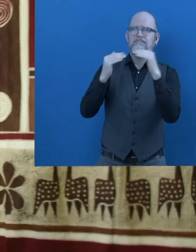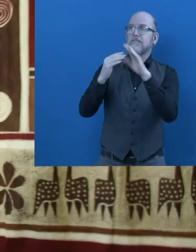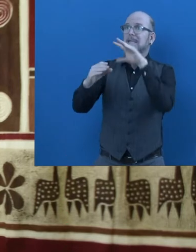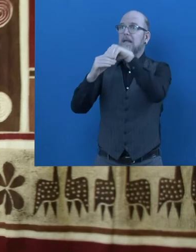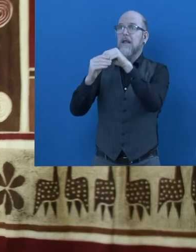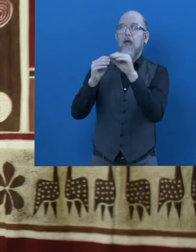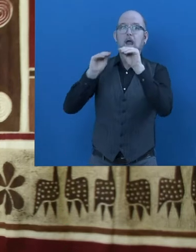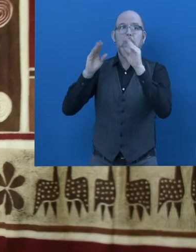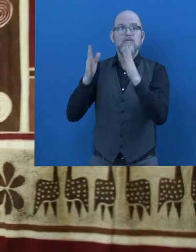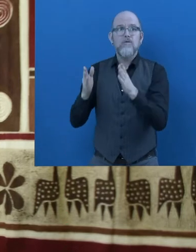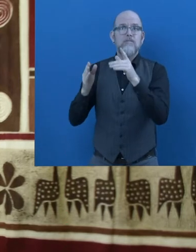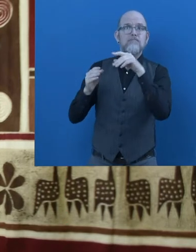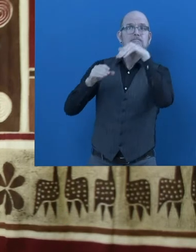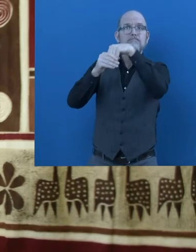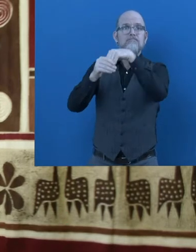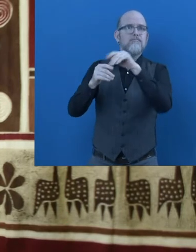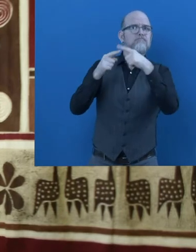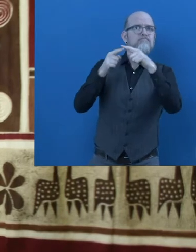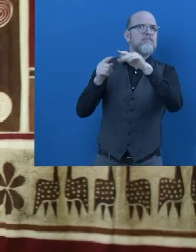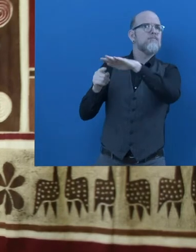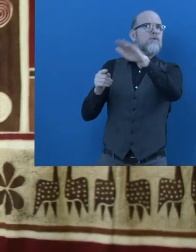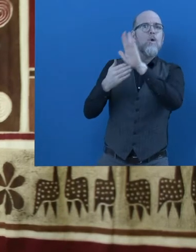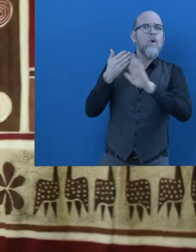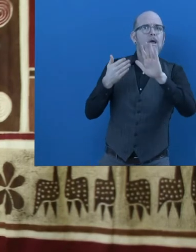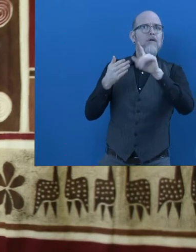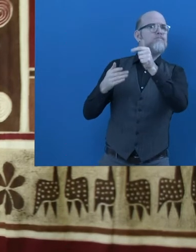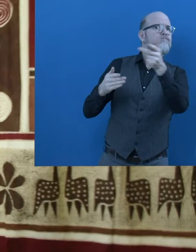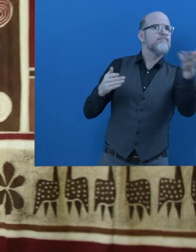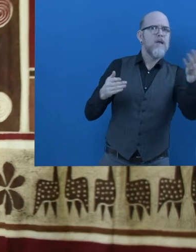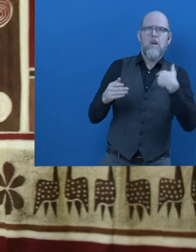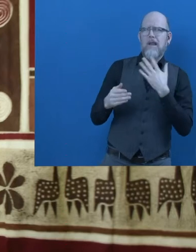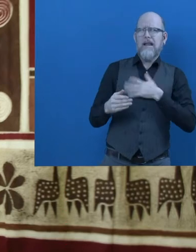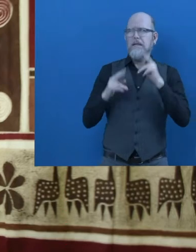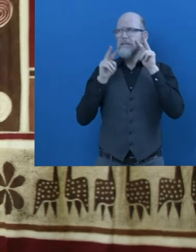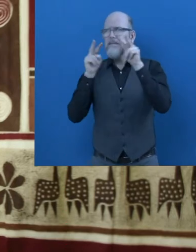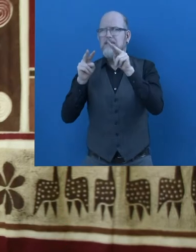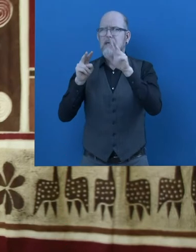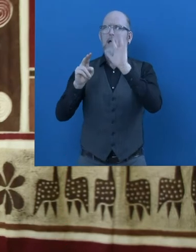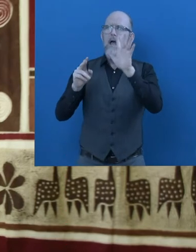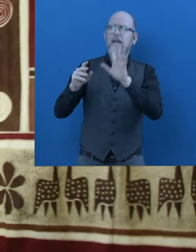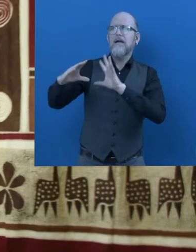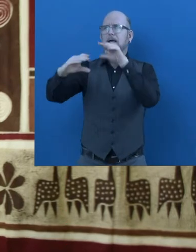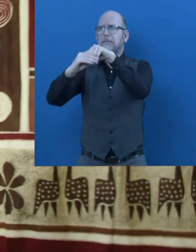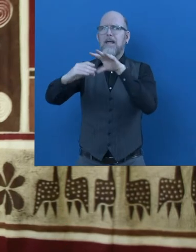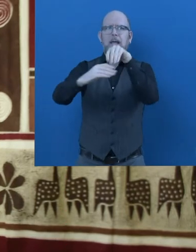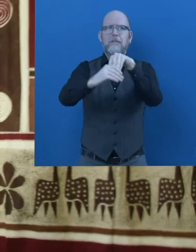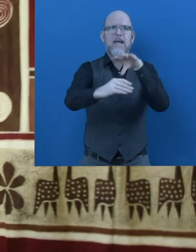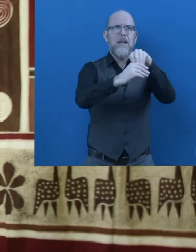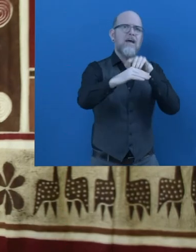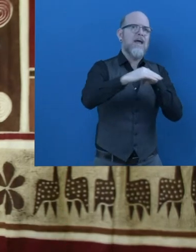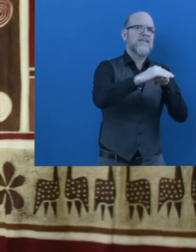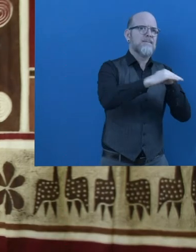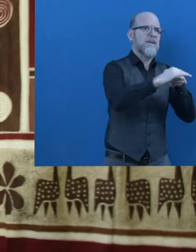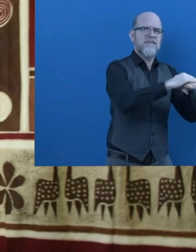Tibet Colleges. It tries to create an accessible environment in training colleges